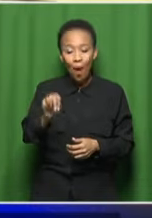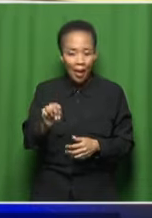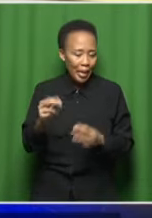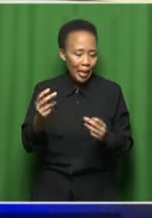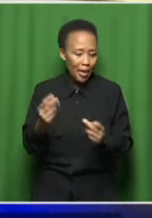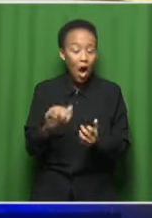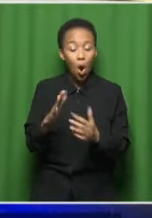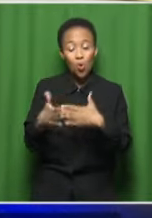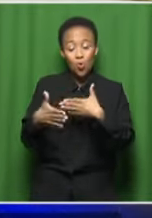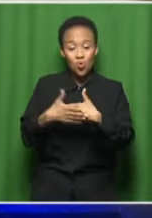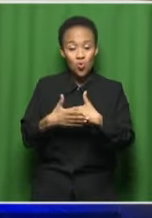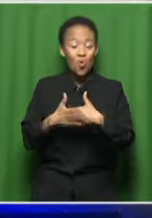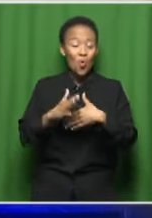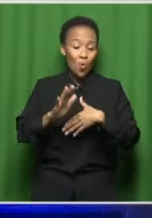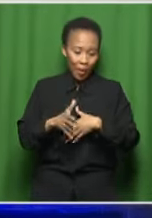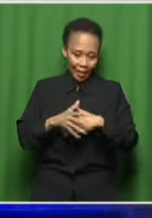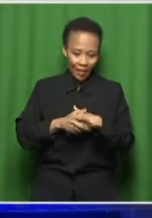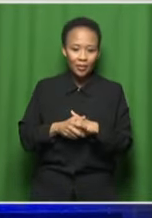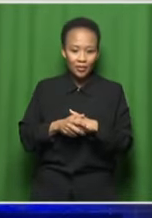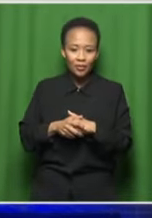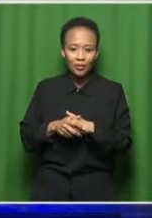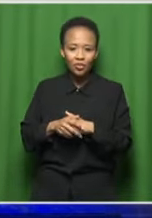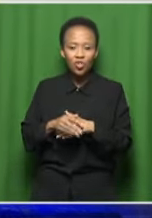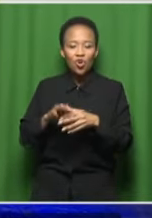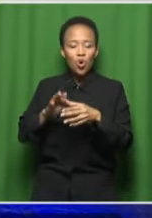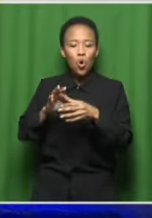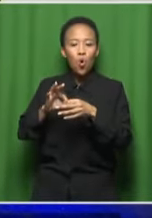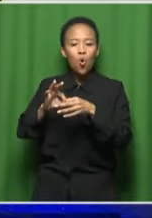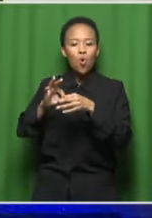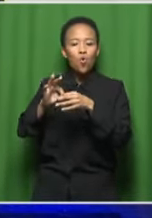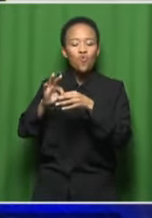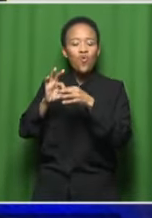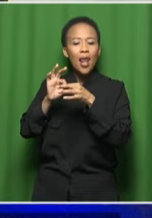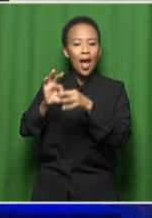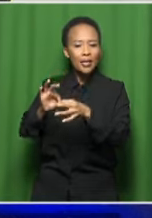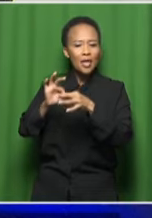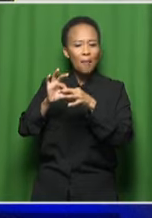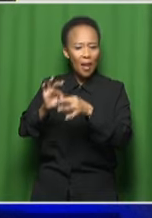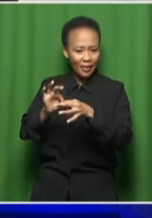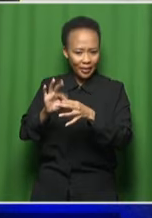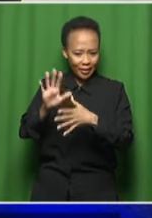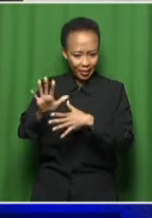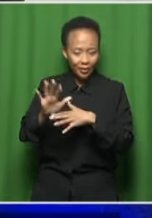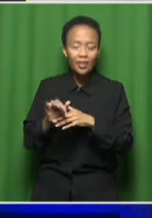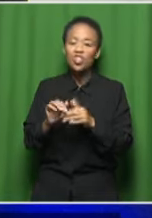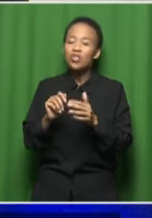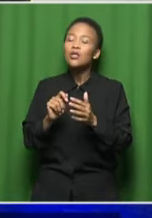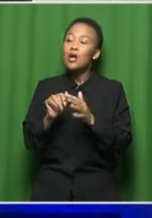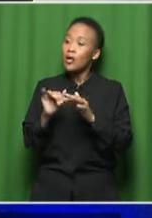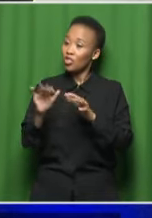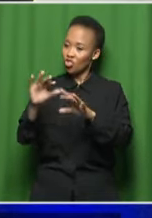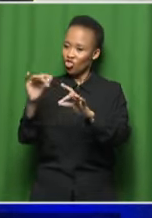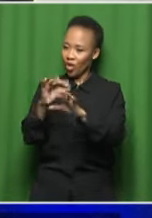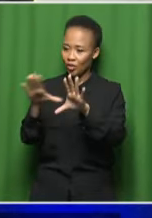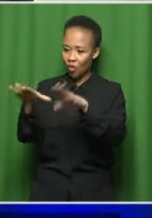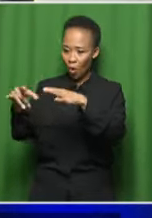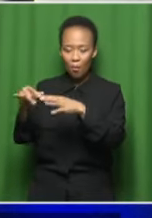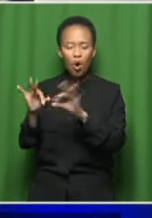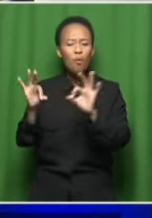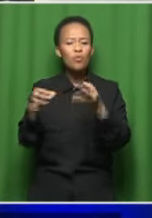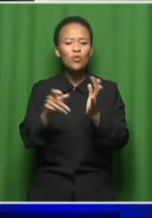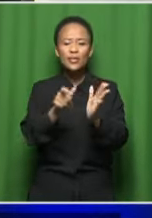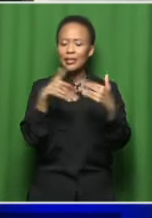this segment, in terms of relatability, these upcoming jazz artists, whenever they start writing their music, should